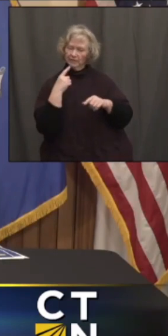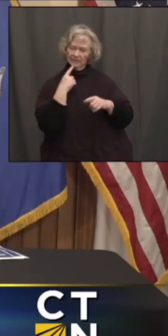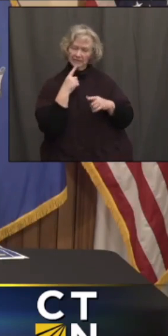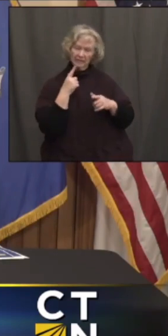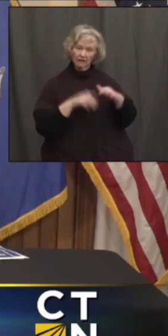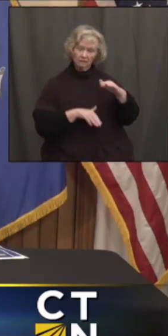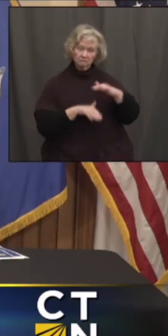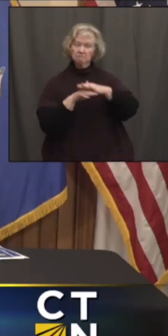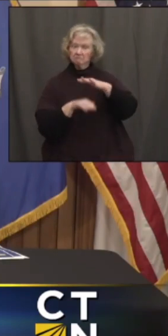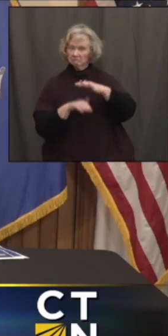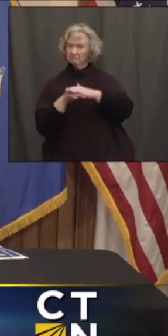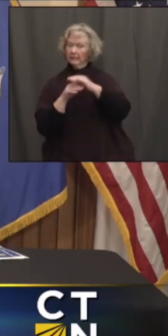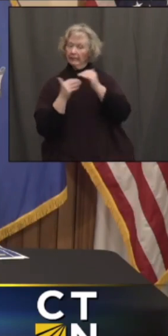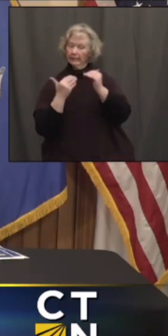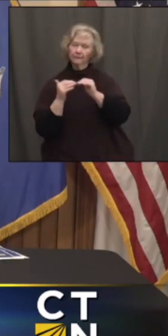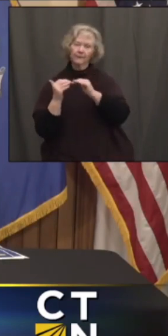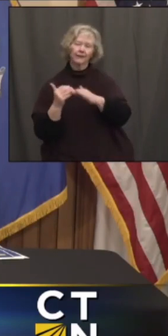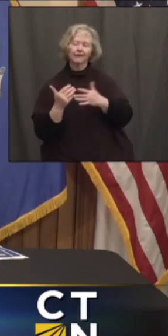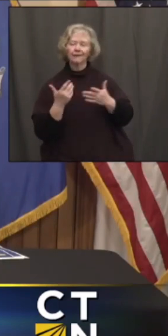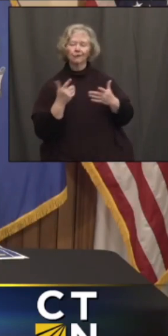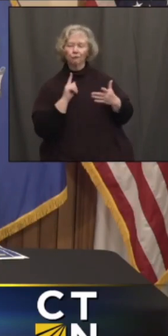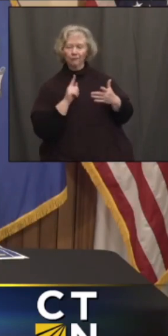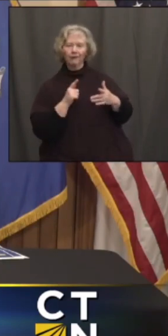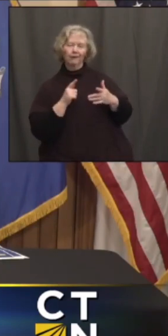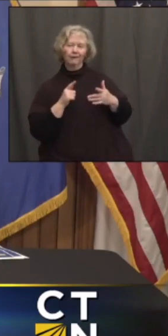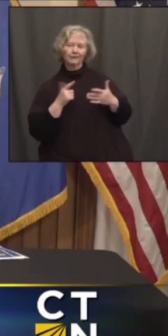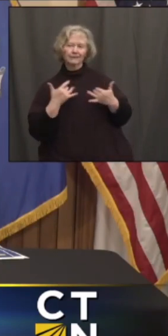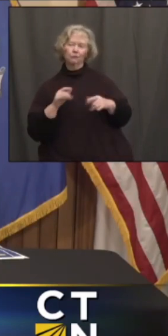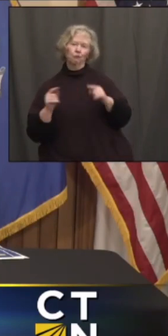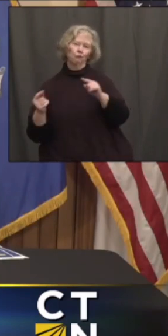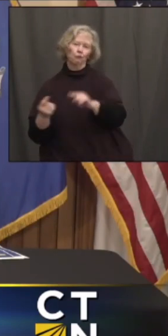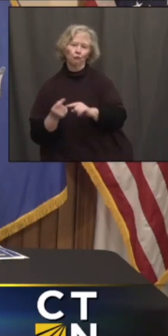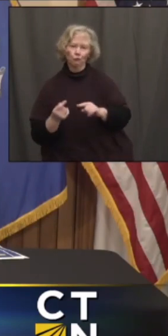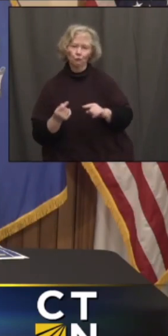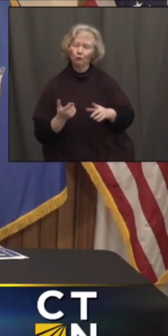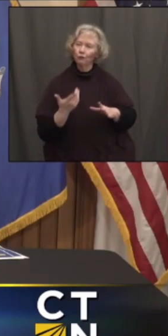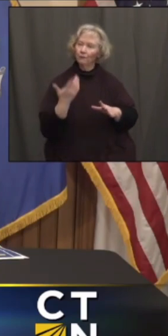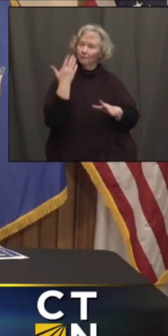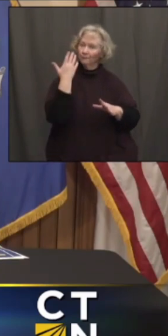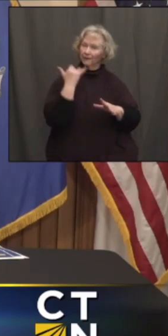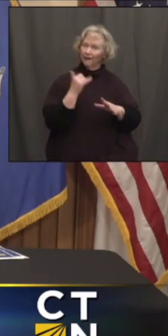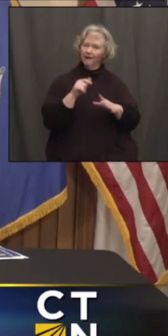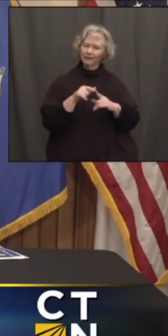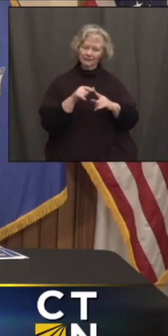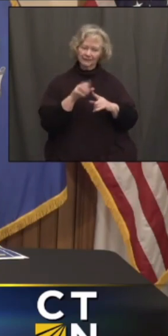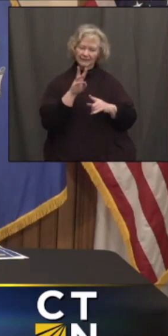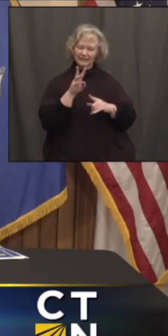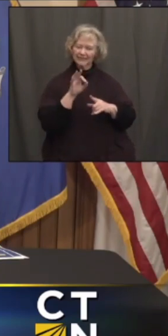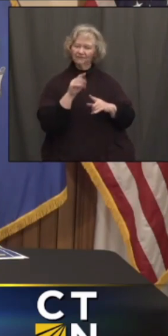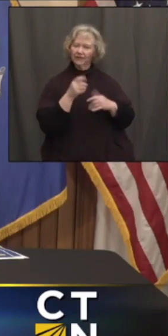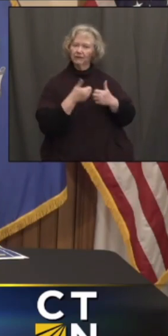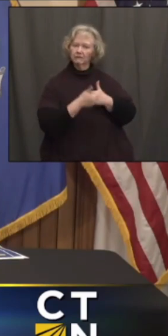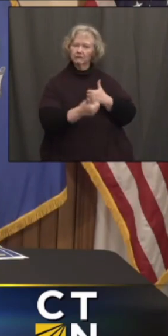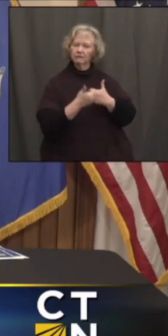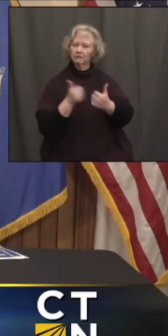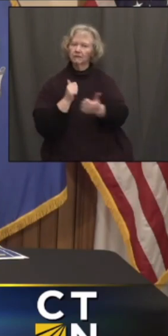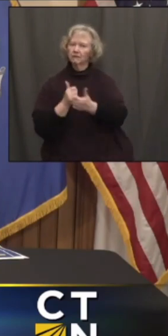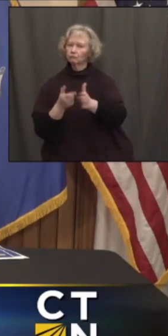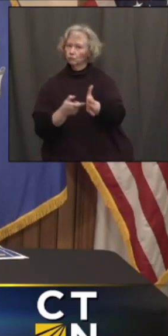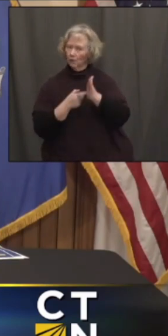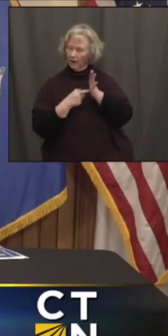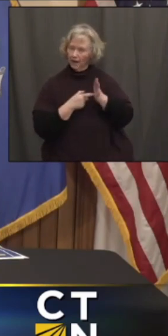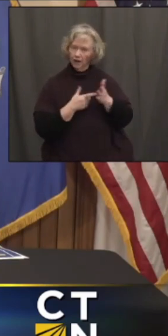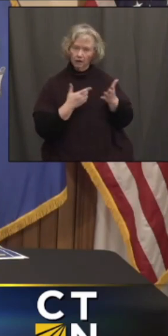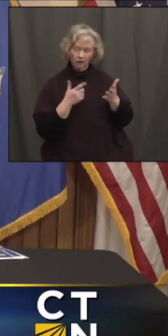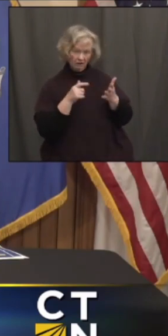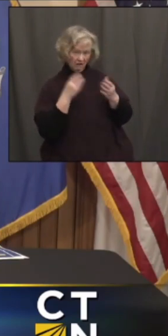limitations really doesn't change anything because of that six feet apart rule. I mean, is there any conversations about